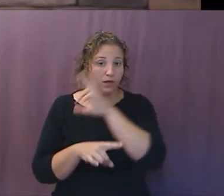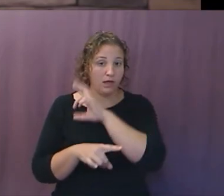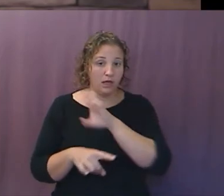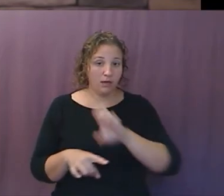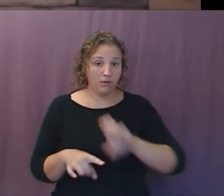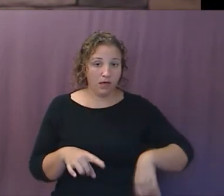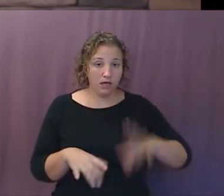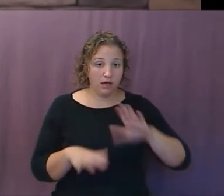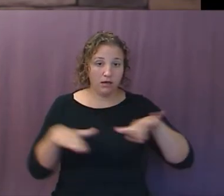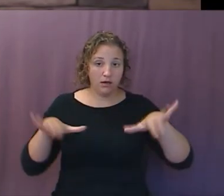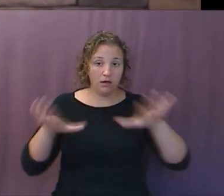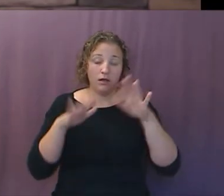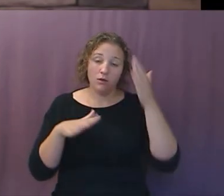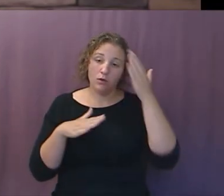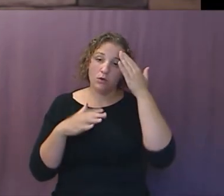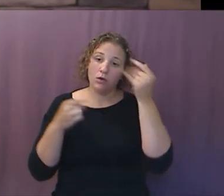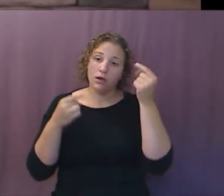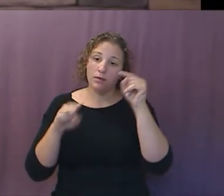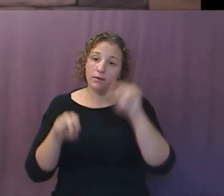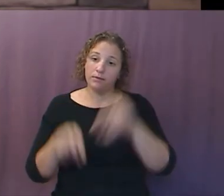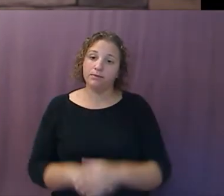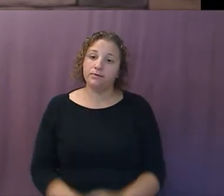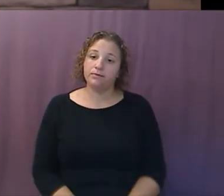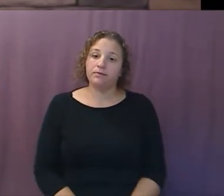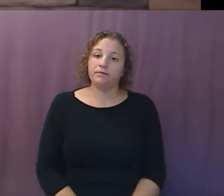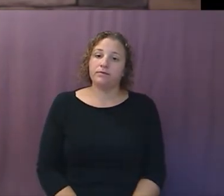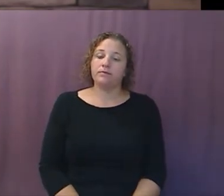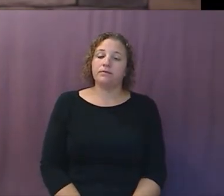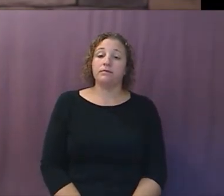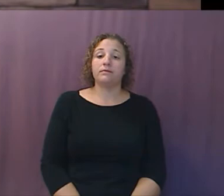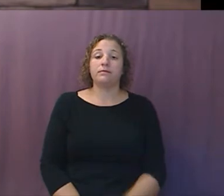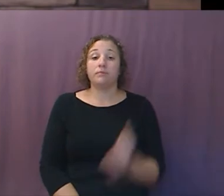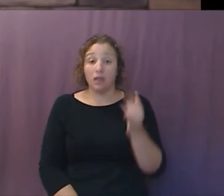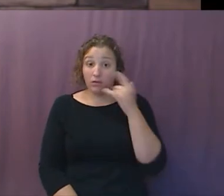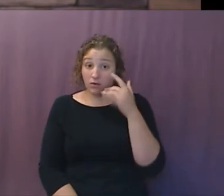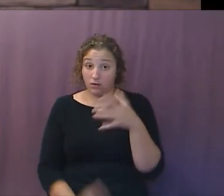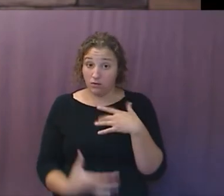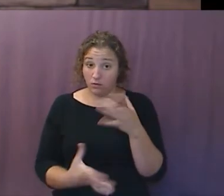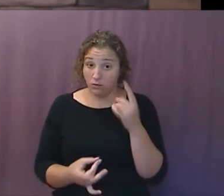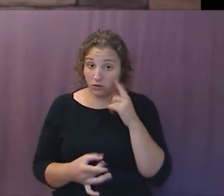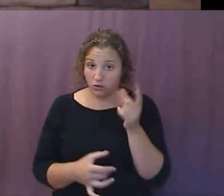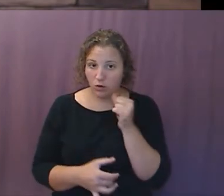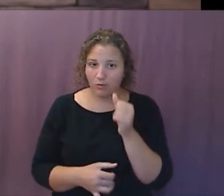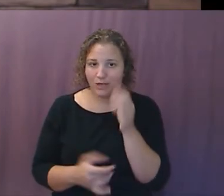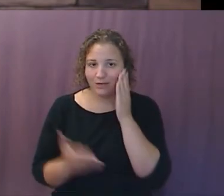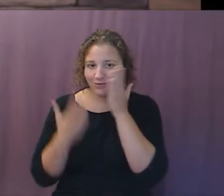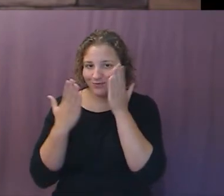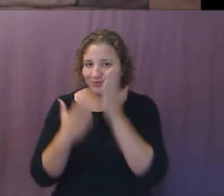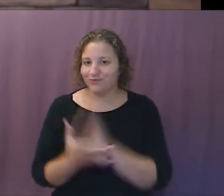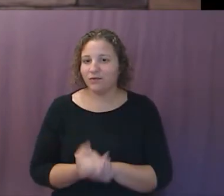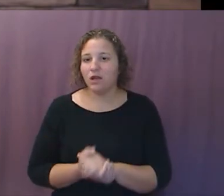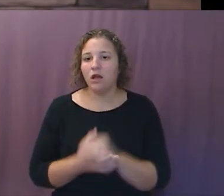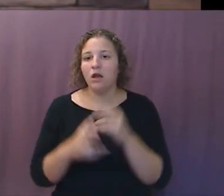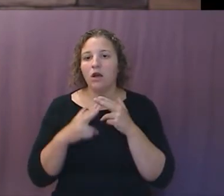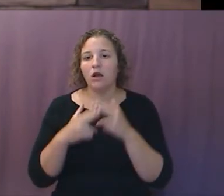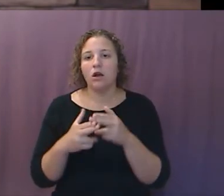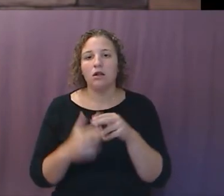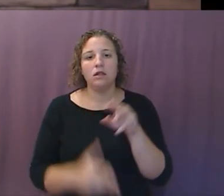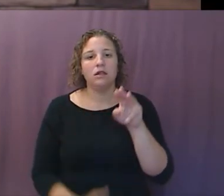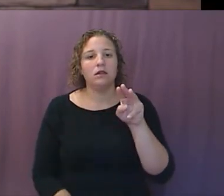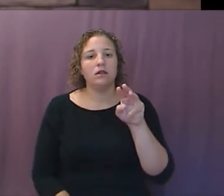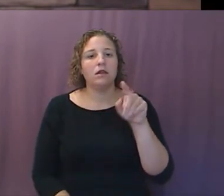And we know where that ended up. Listen to this. Don't be bashful. Call it the mark.